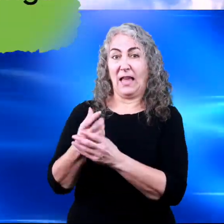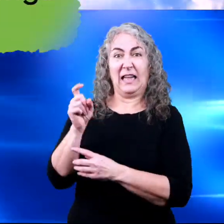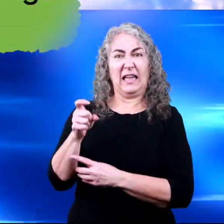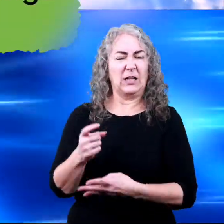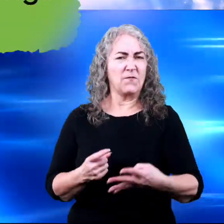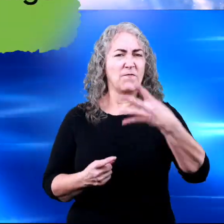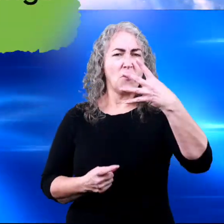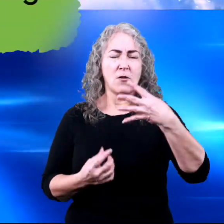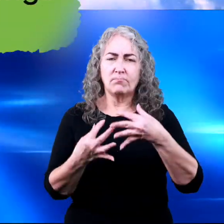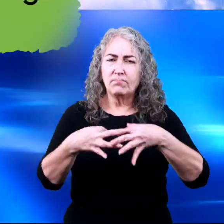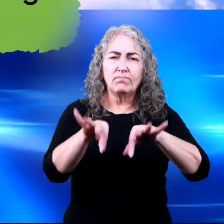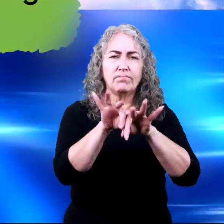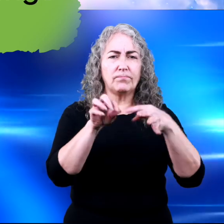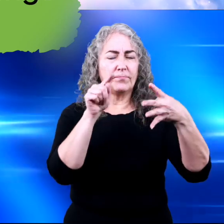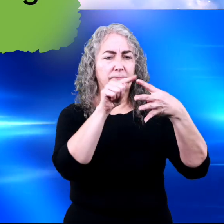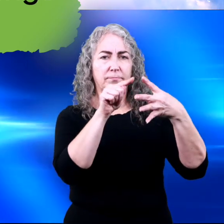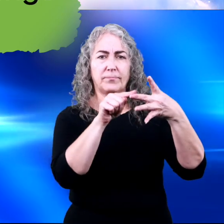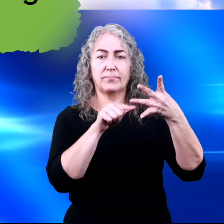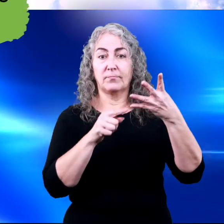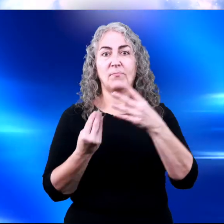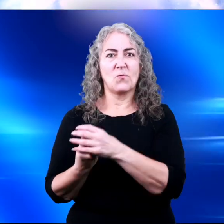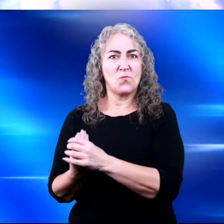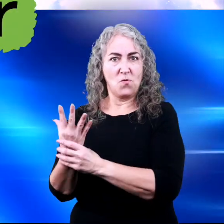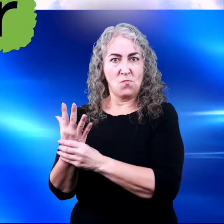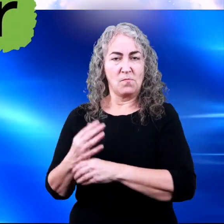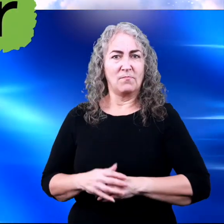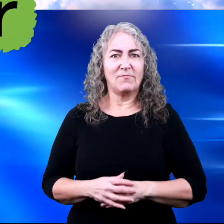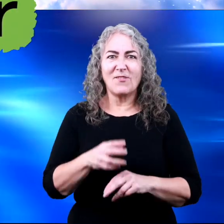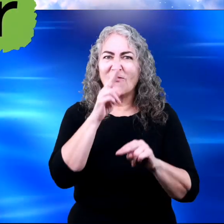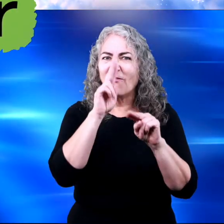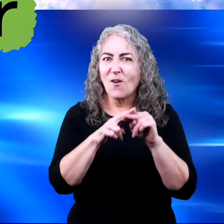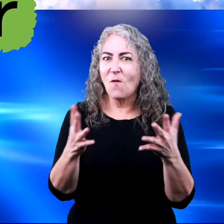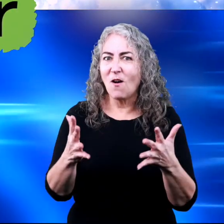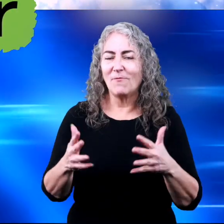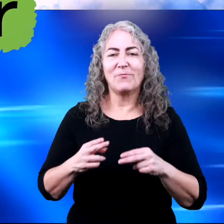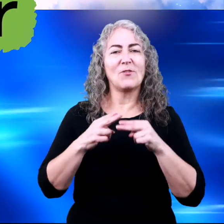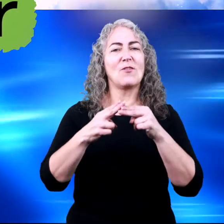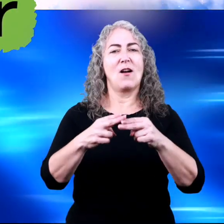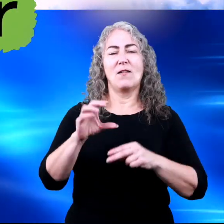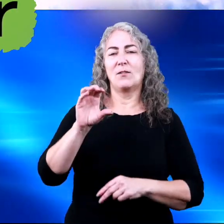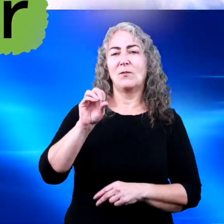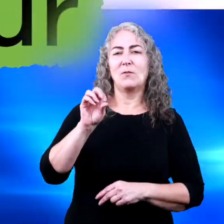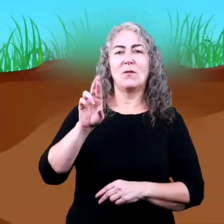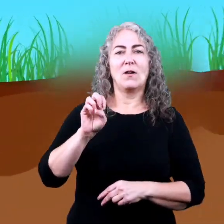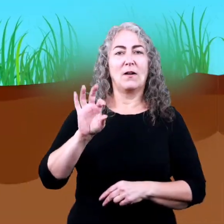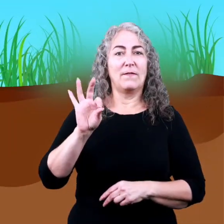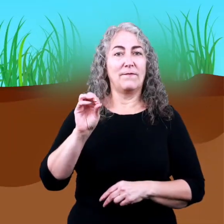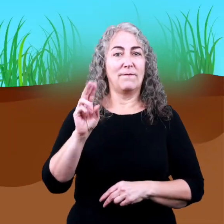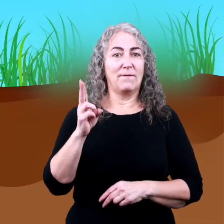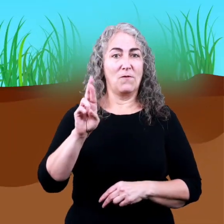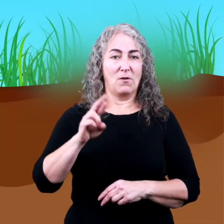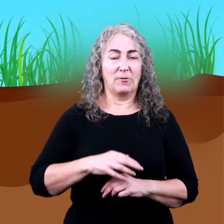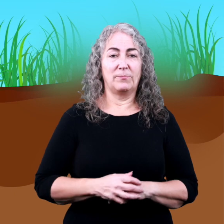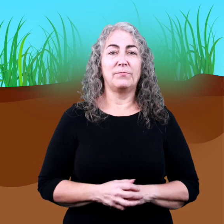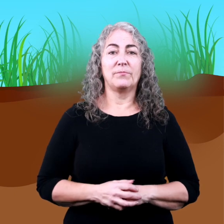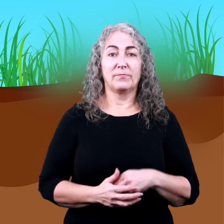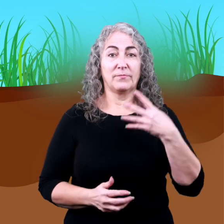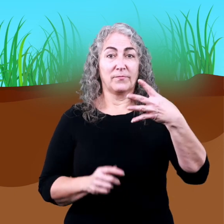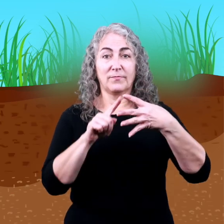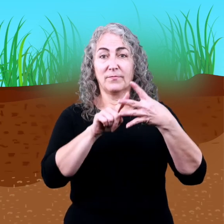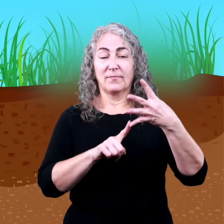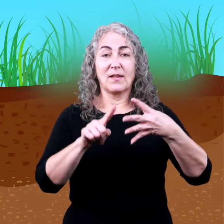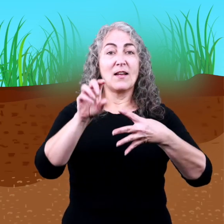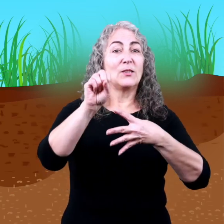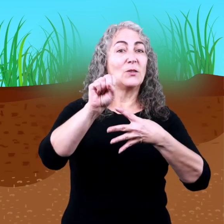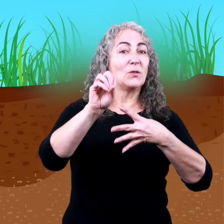4 main things in order to grow. Just for fun, let's call them the core 4. The core 4 are